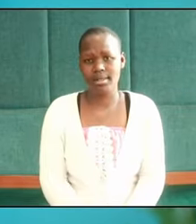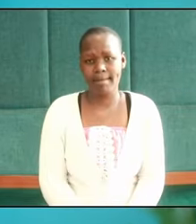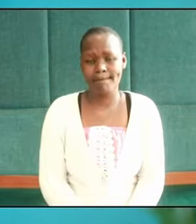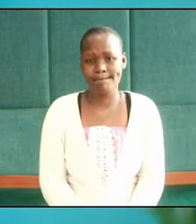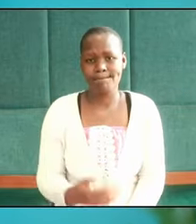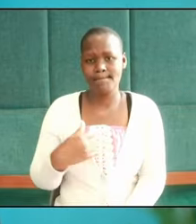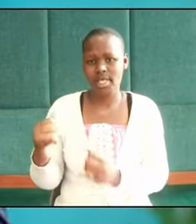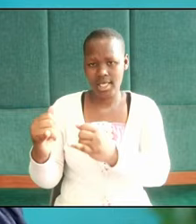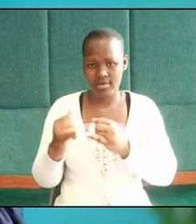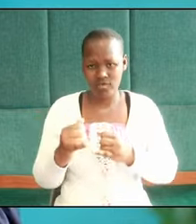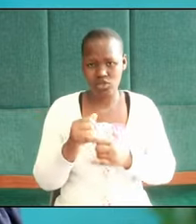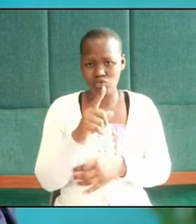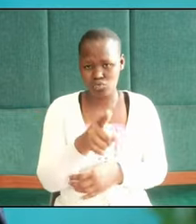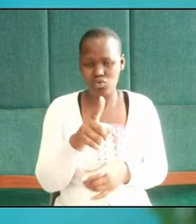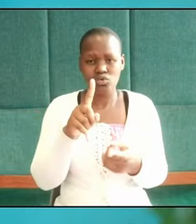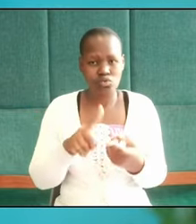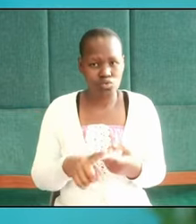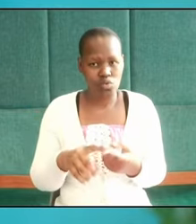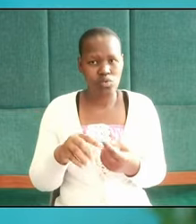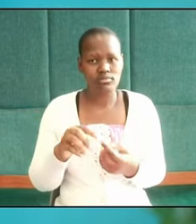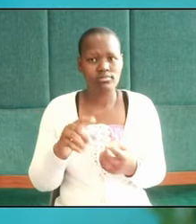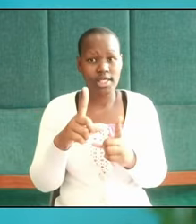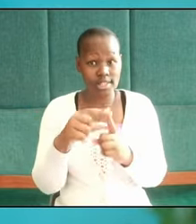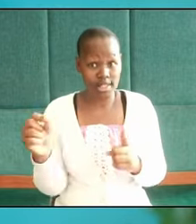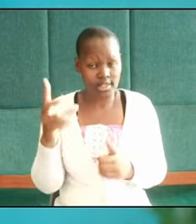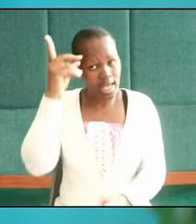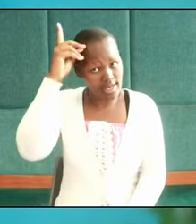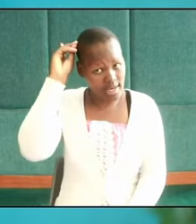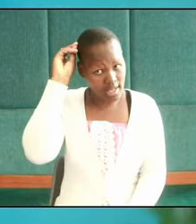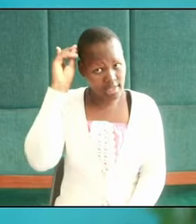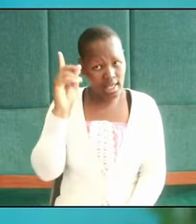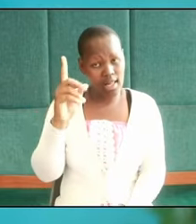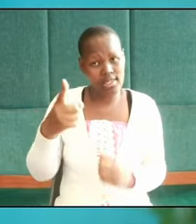I invite you to the text Daniel 6.